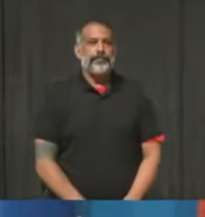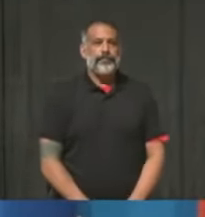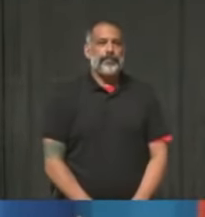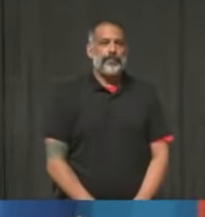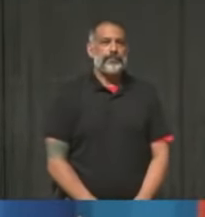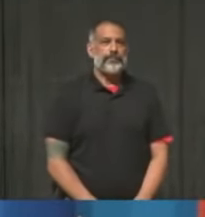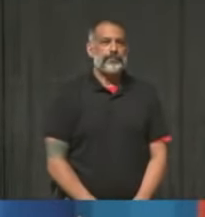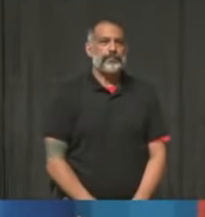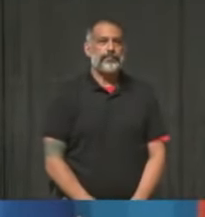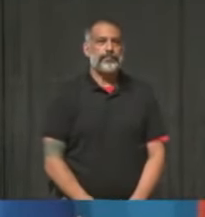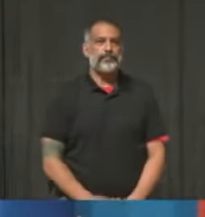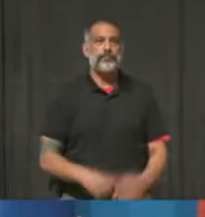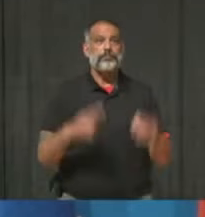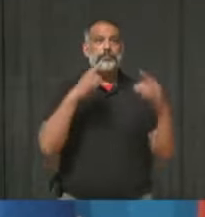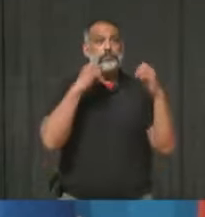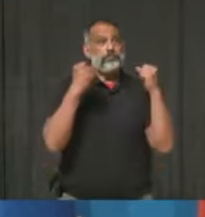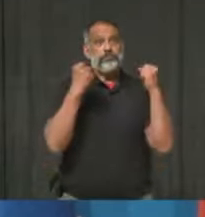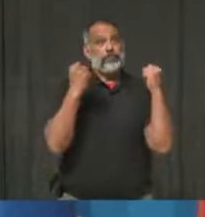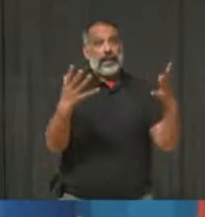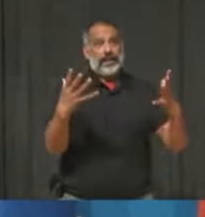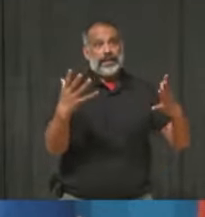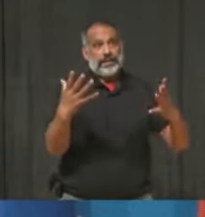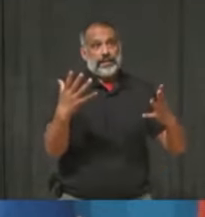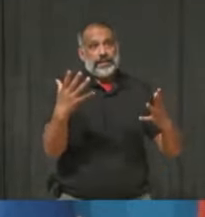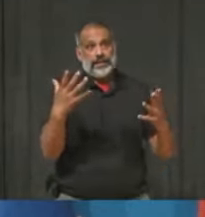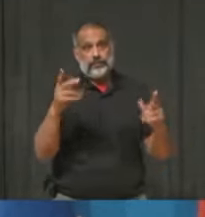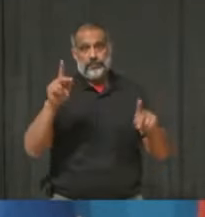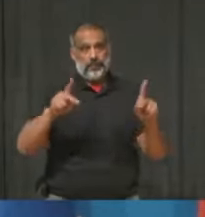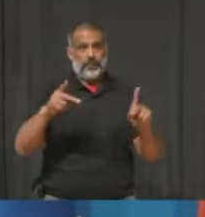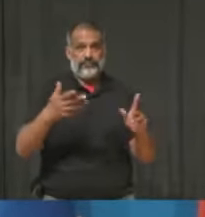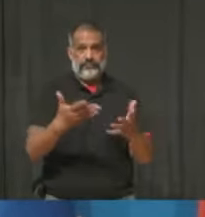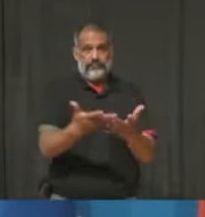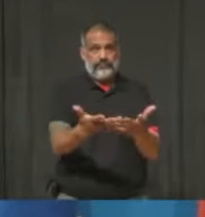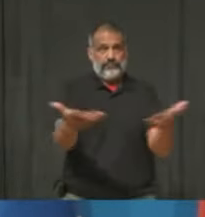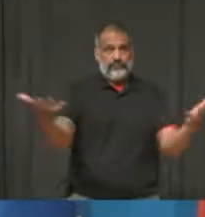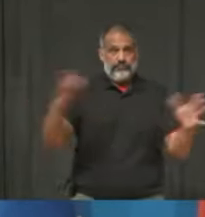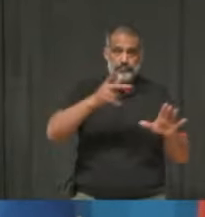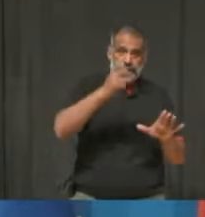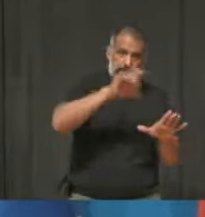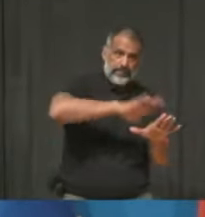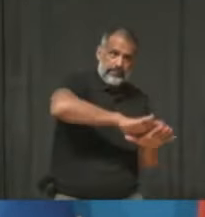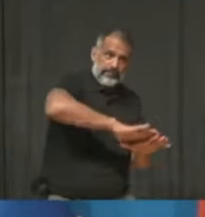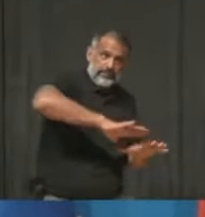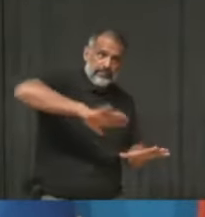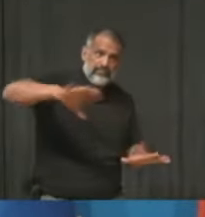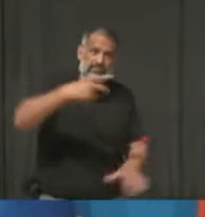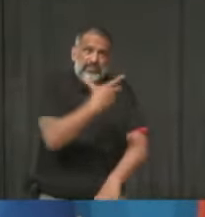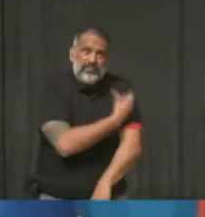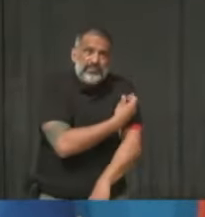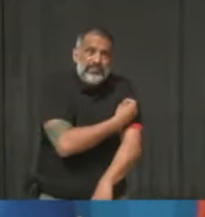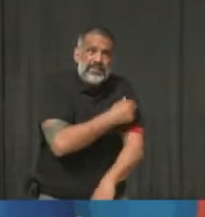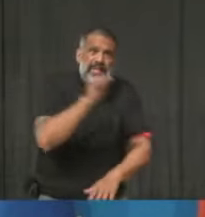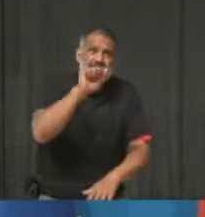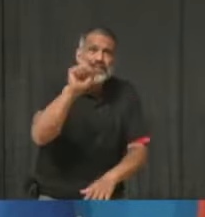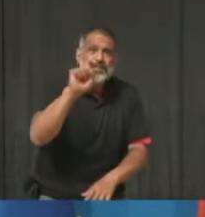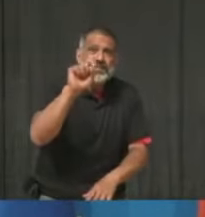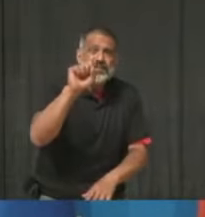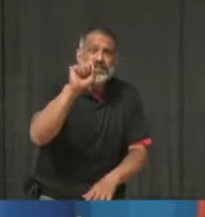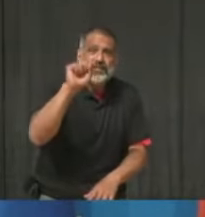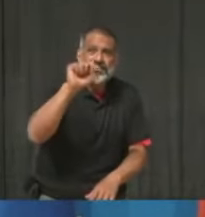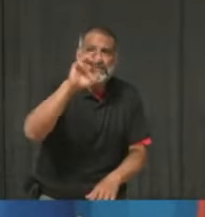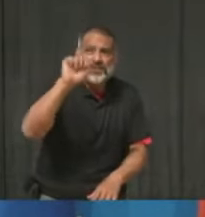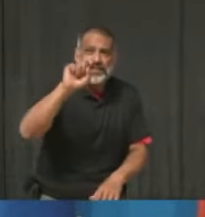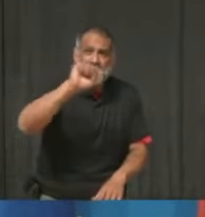Thousands of residents of Mississauga have received already the AstraZeneca vaccine. Now they are